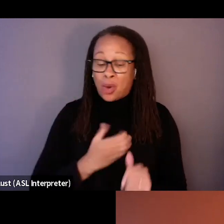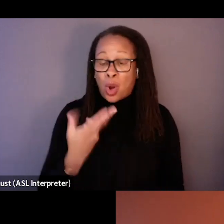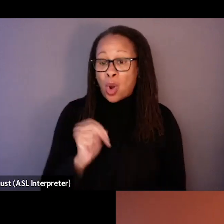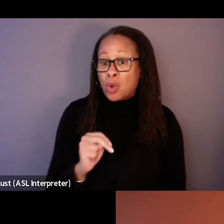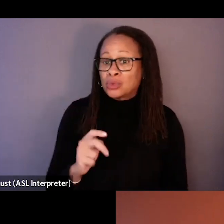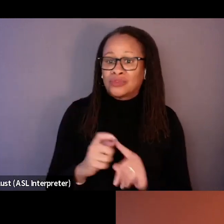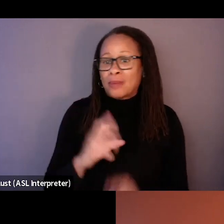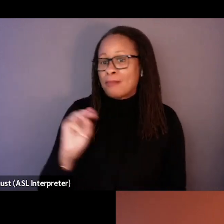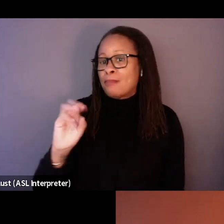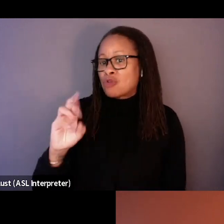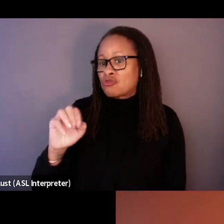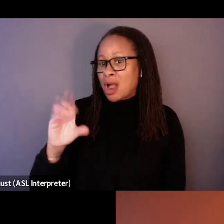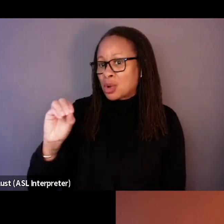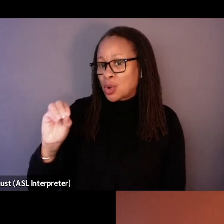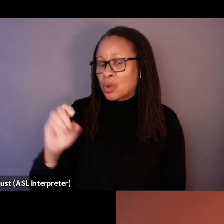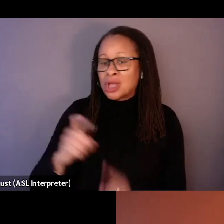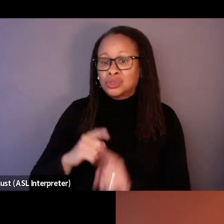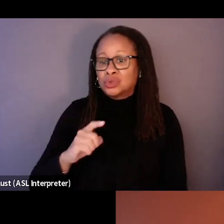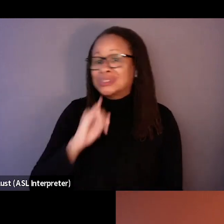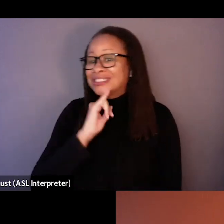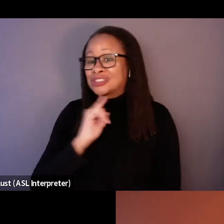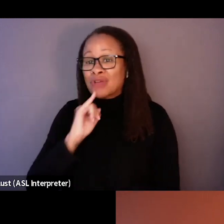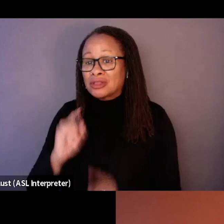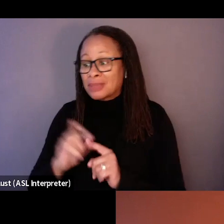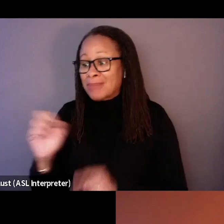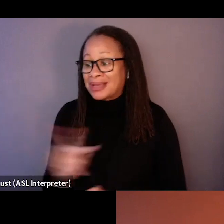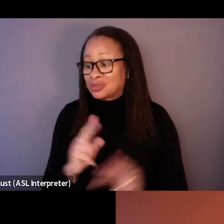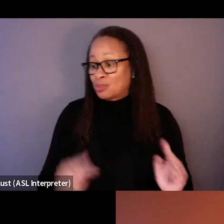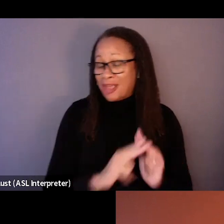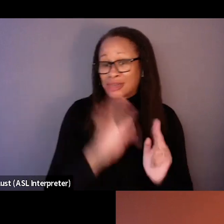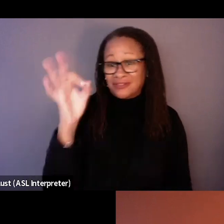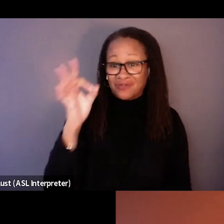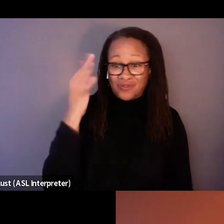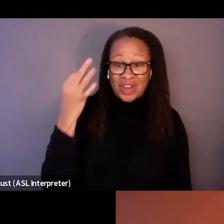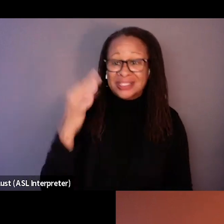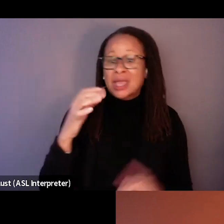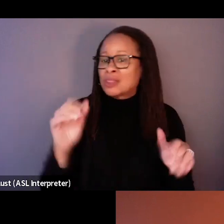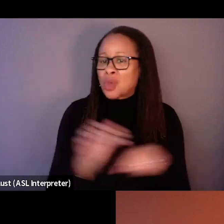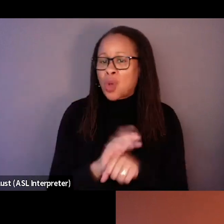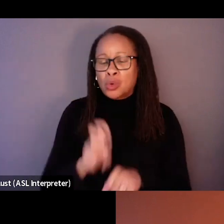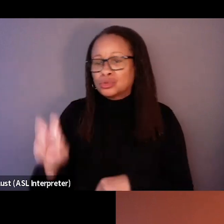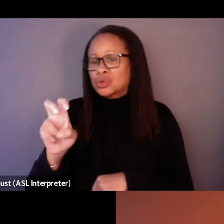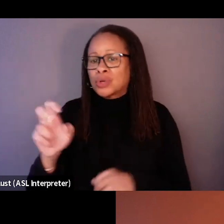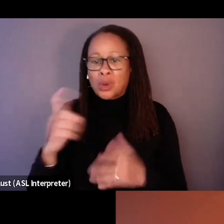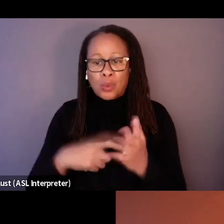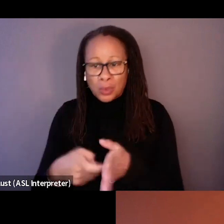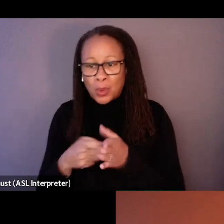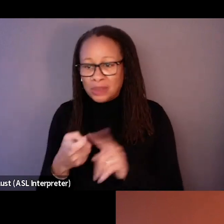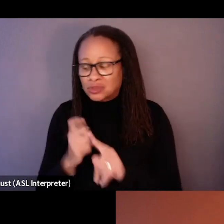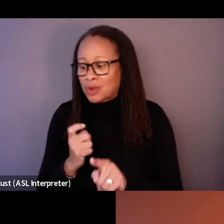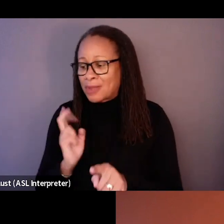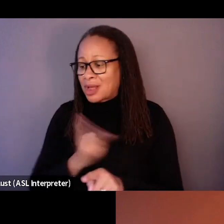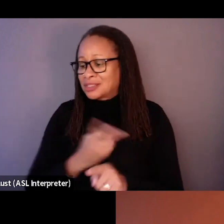Israel, then to Paris, then back to this whole journey, you know, and what it requires from us is all